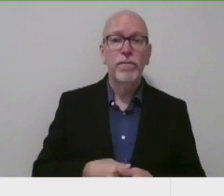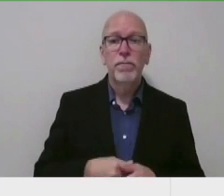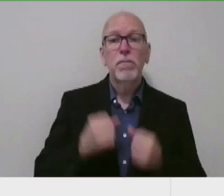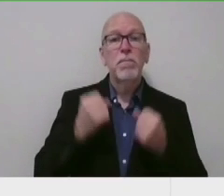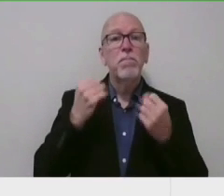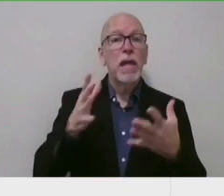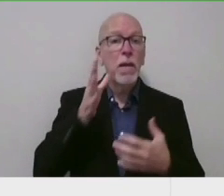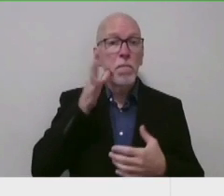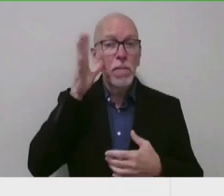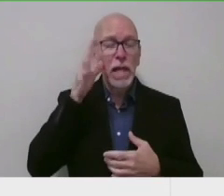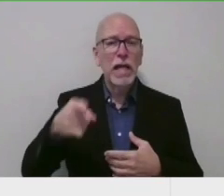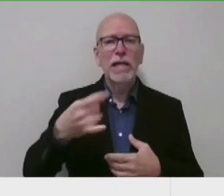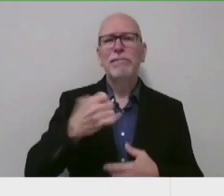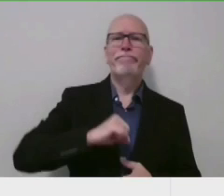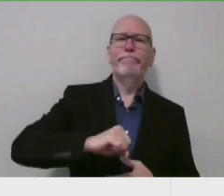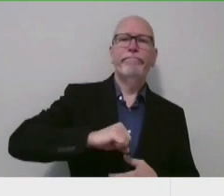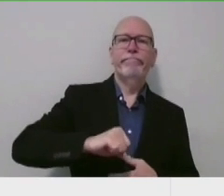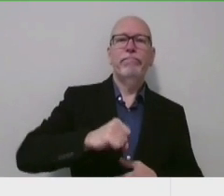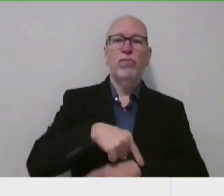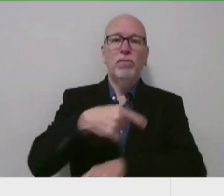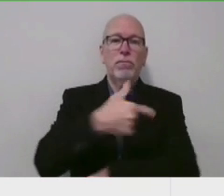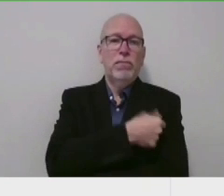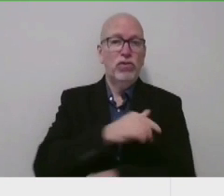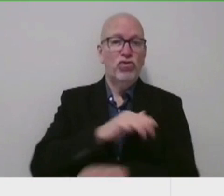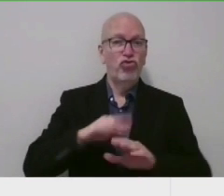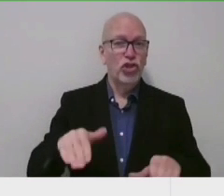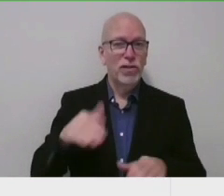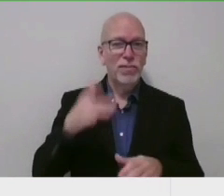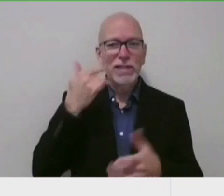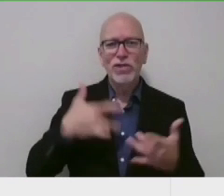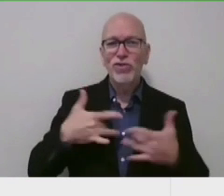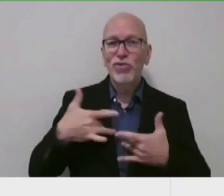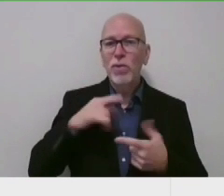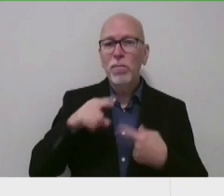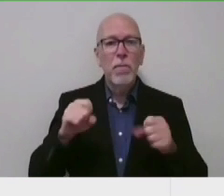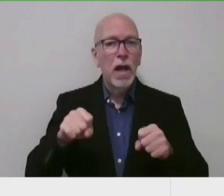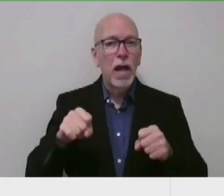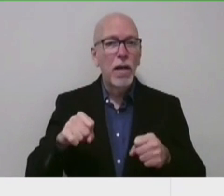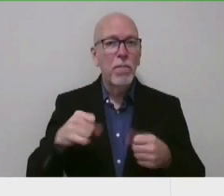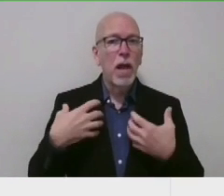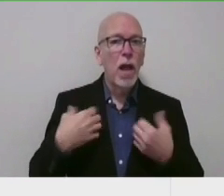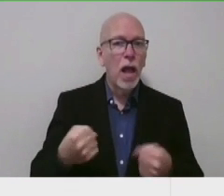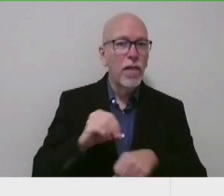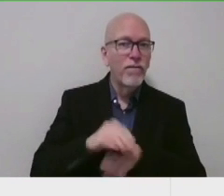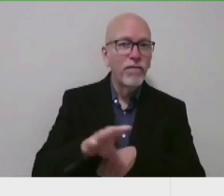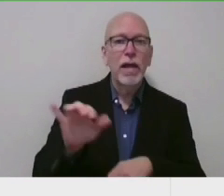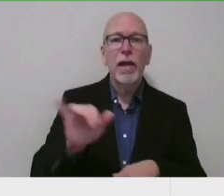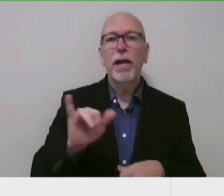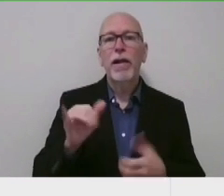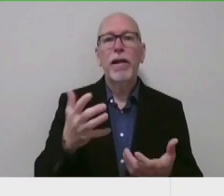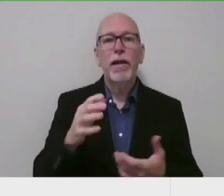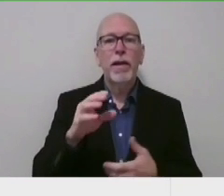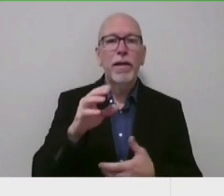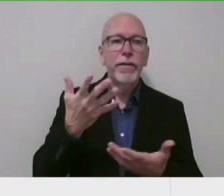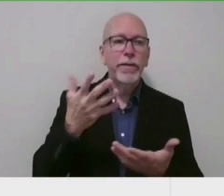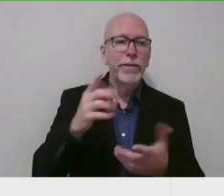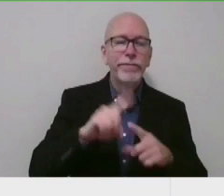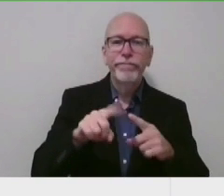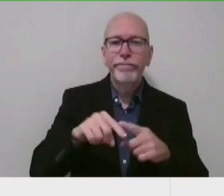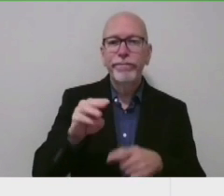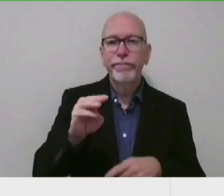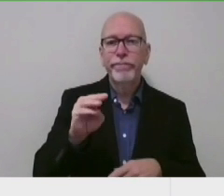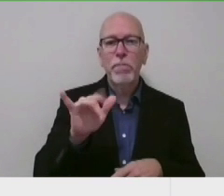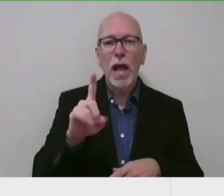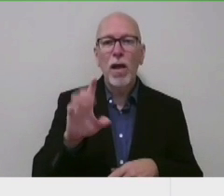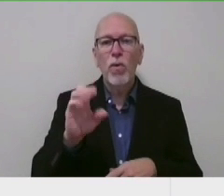hesitation about vaccinating their children because of concerns about possible health effects such as myocarditis or pericarditis. These are